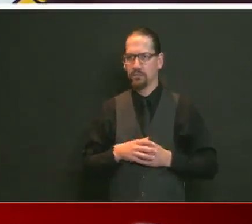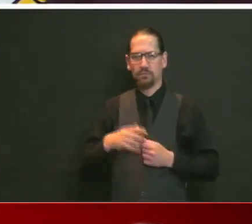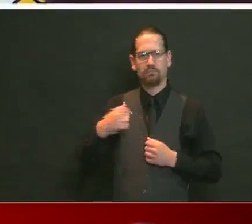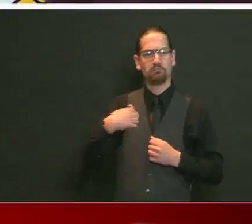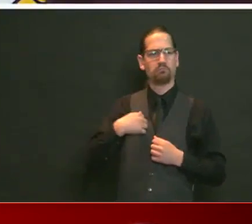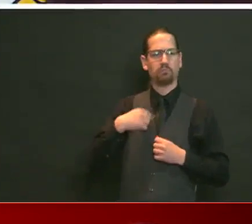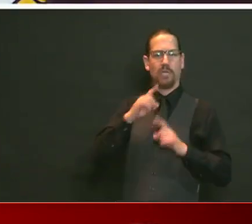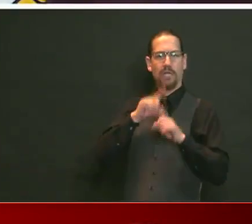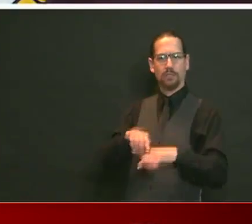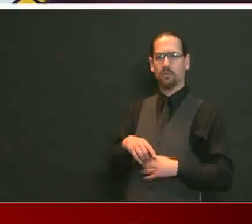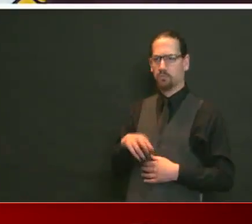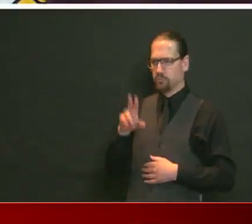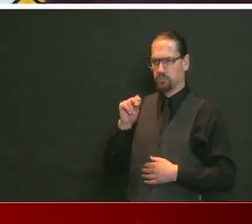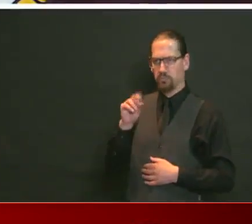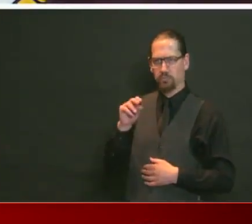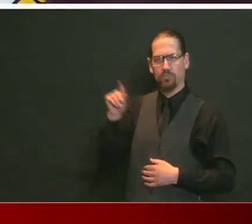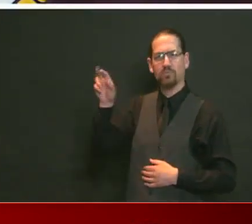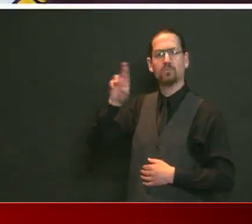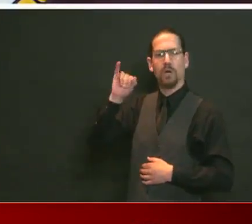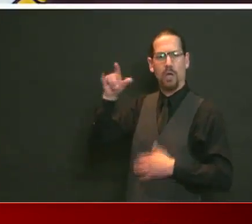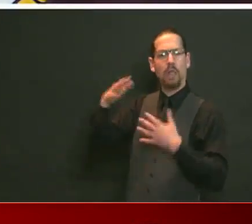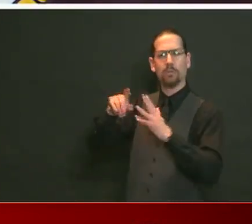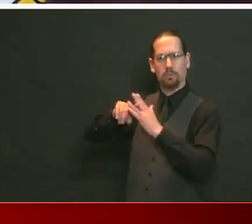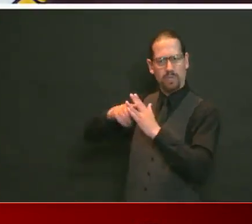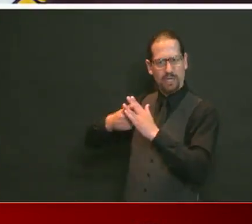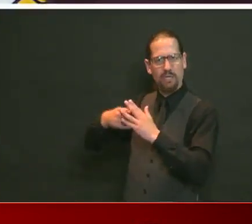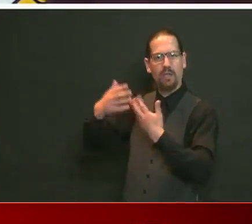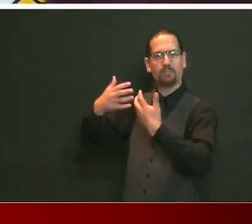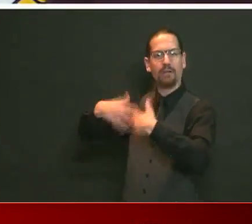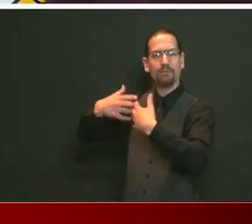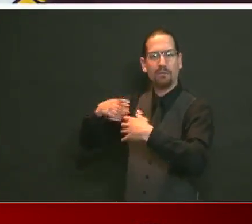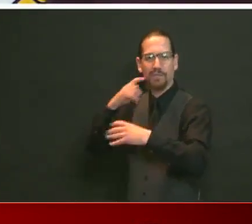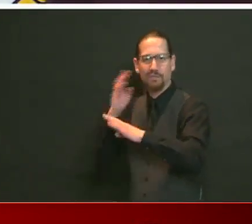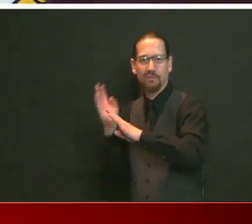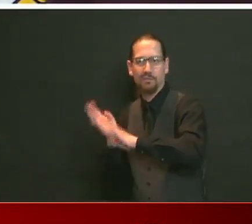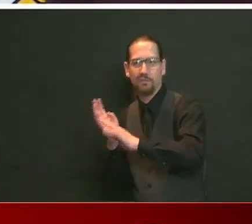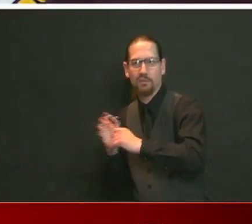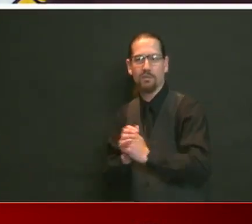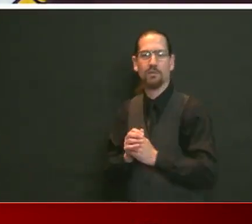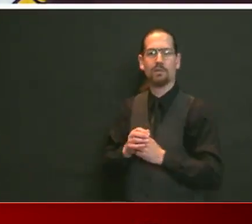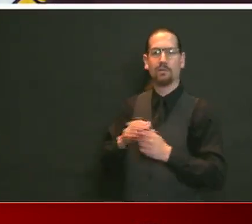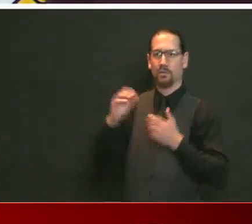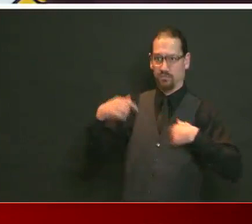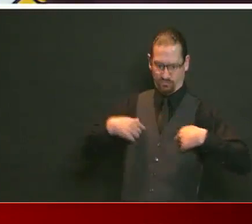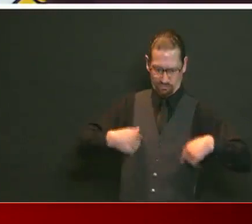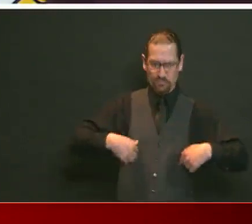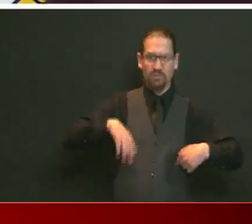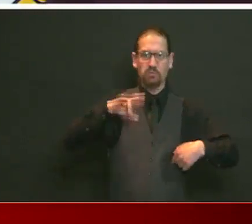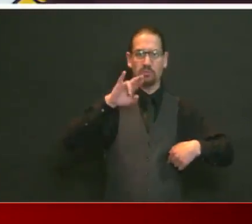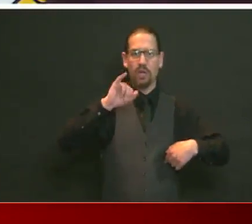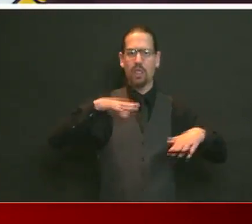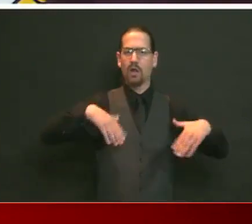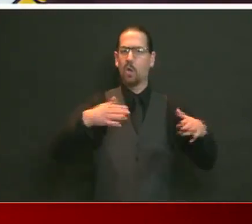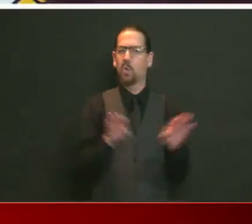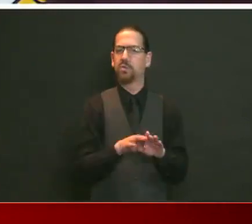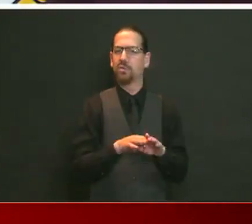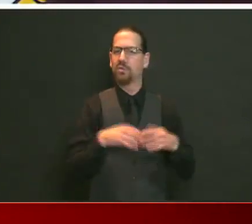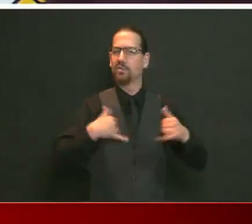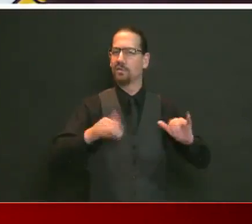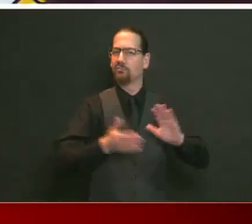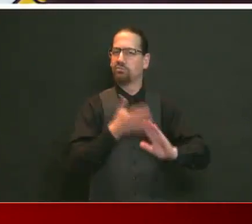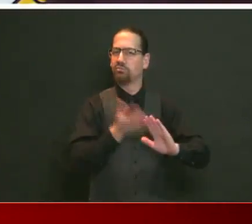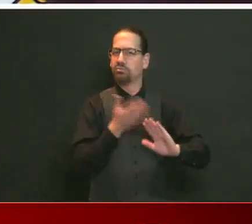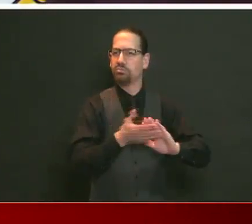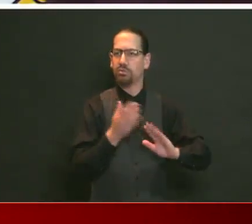manufacturing and construction, which we've never closed. They're a little bit ahead on churches,